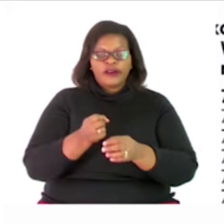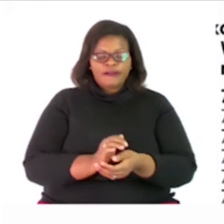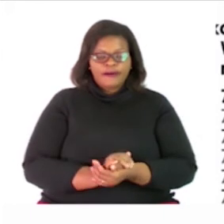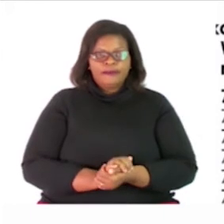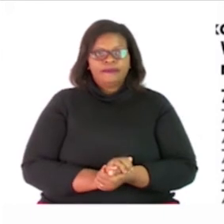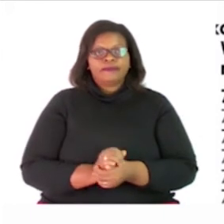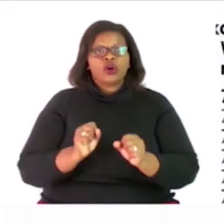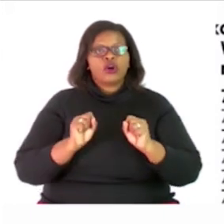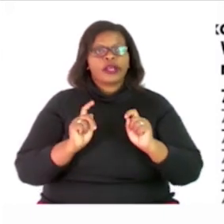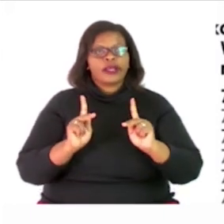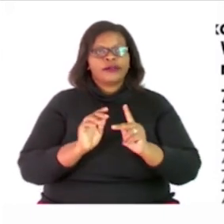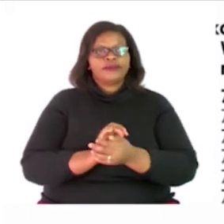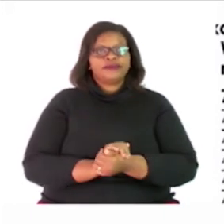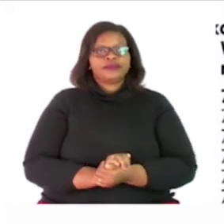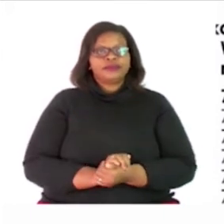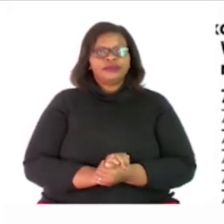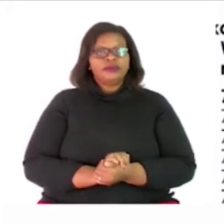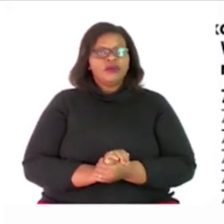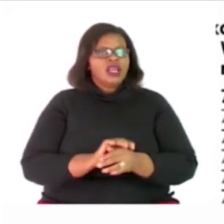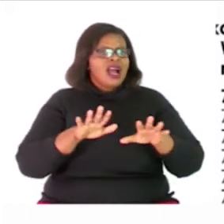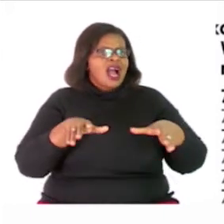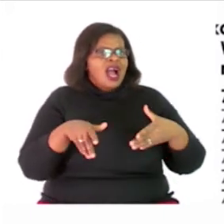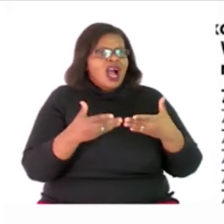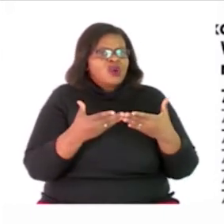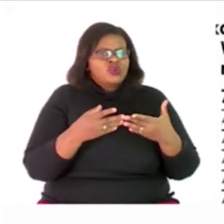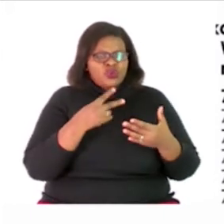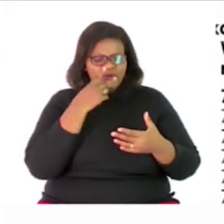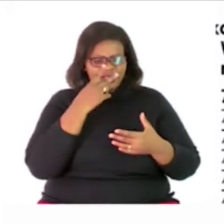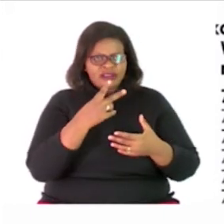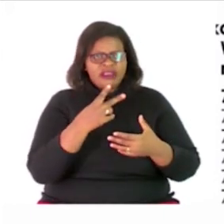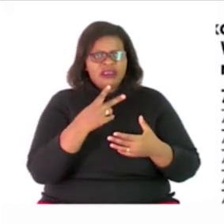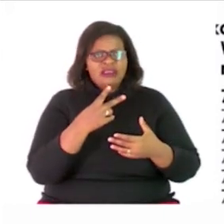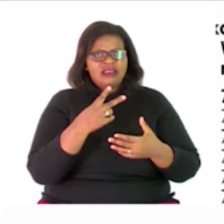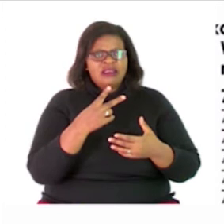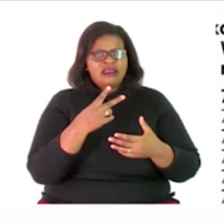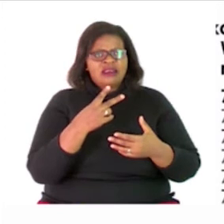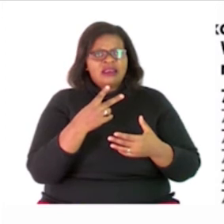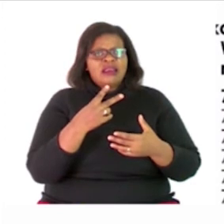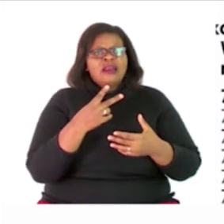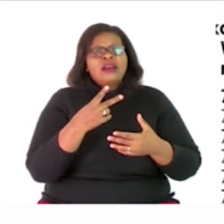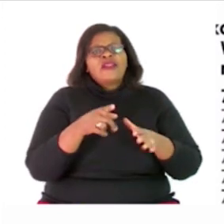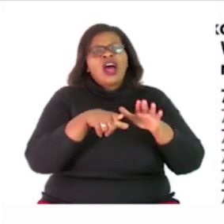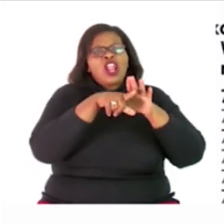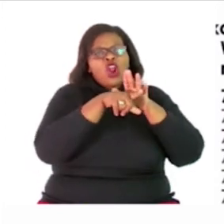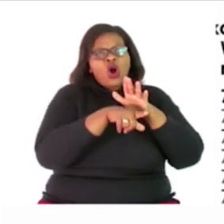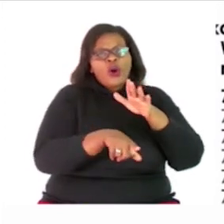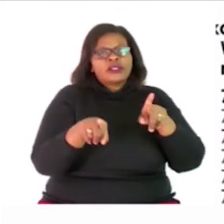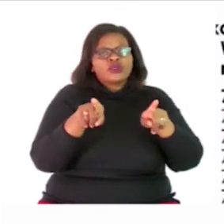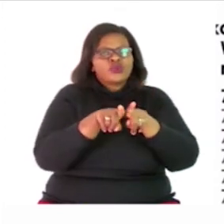right how we do how do we determine the lowest common multiple